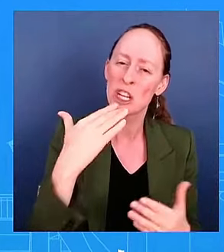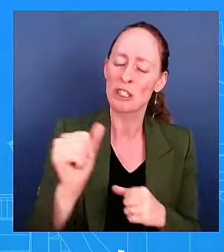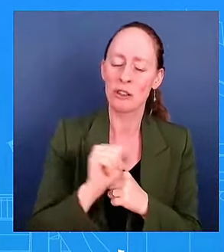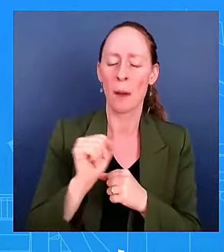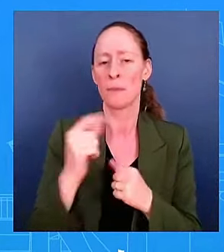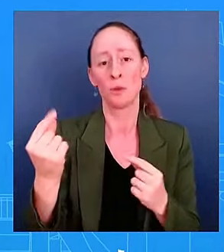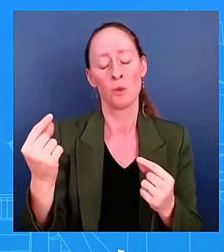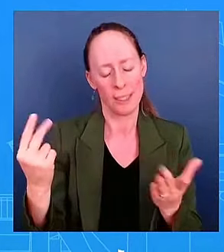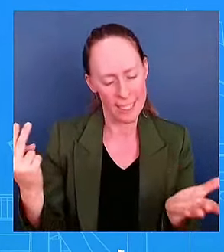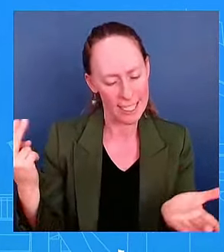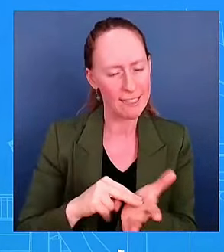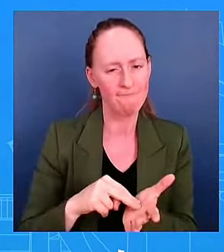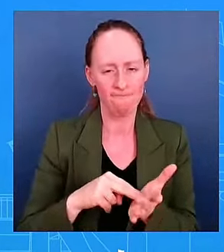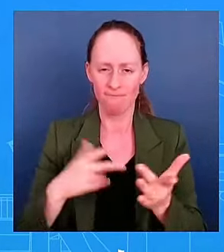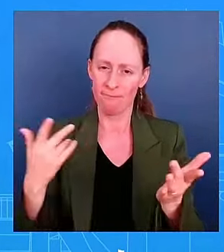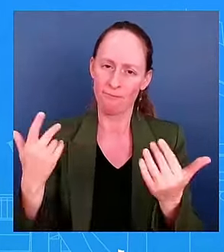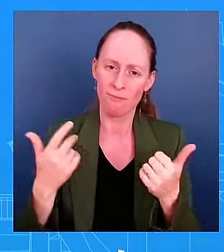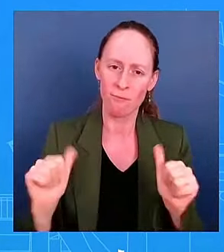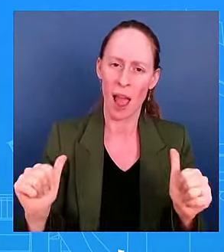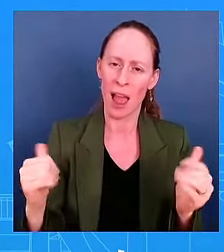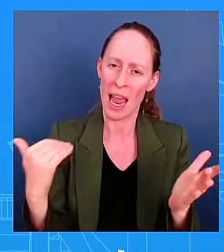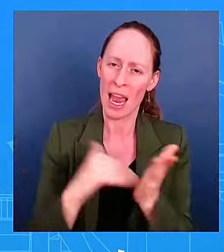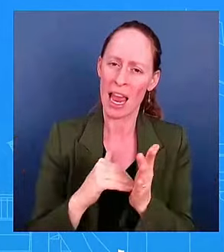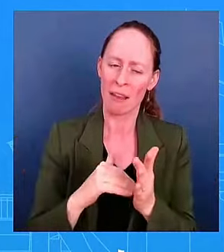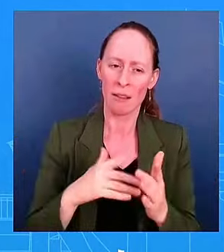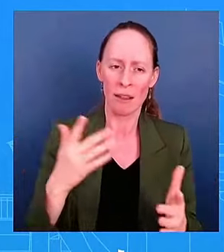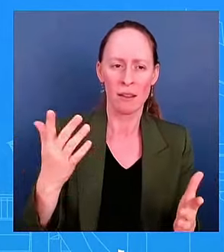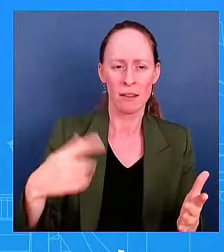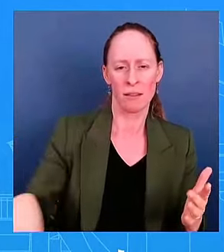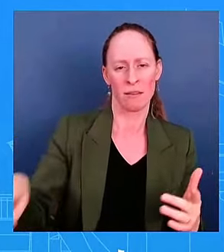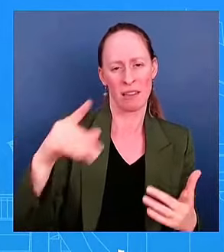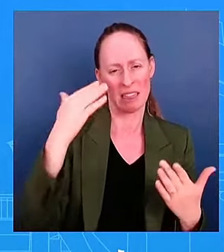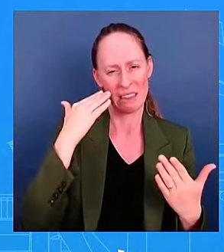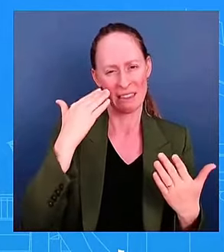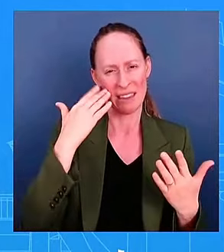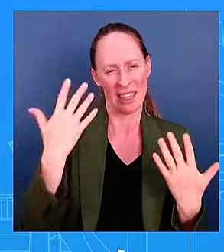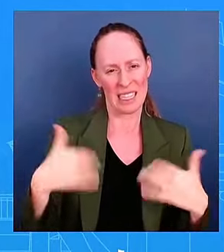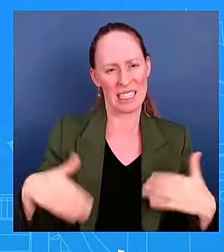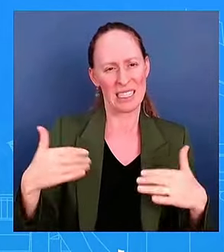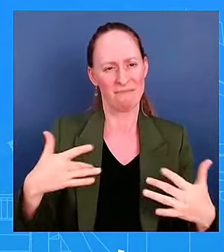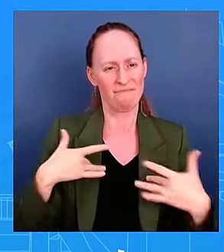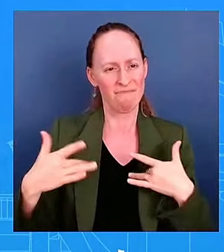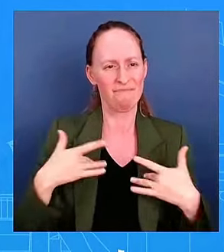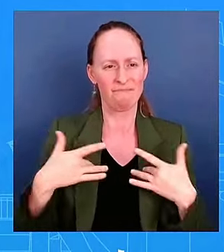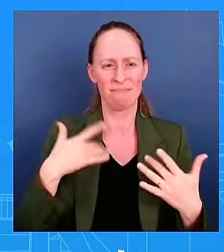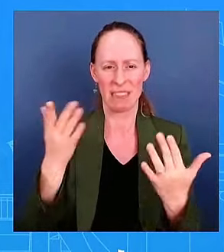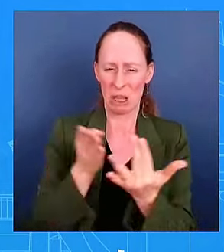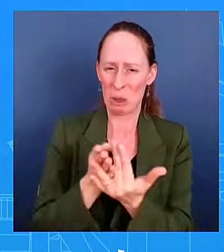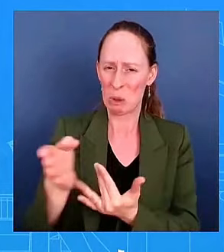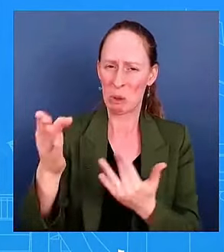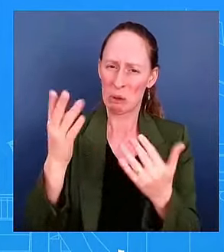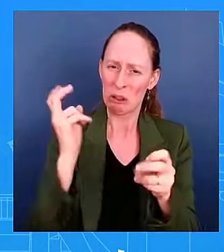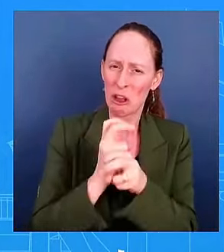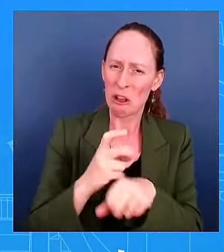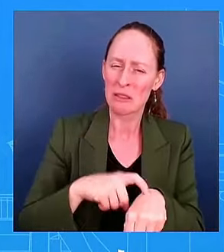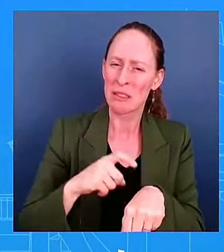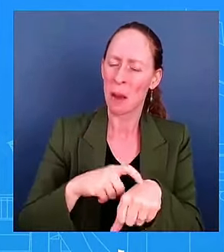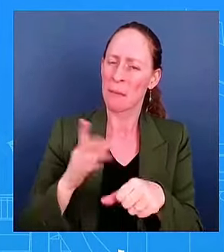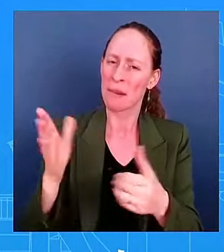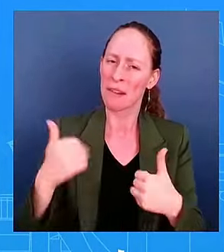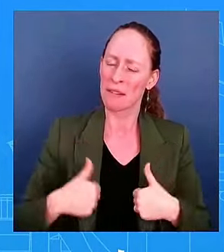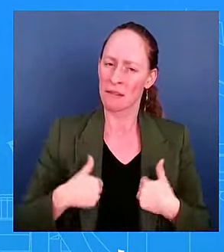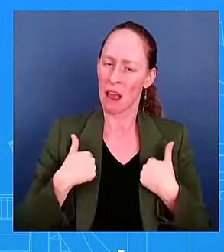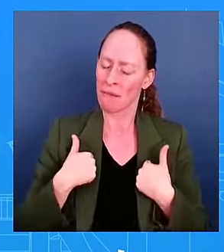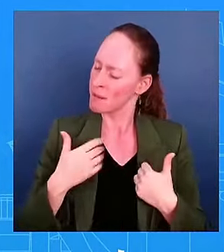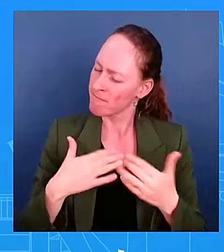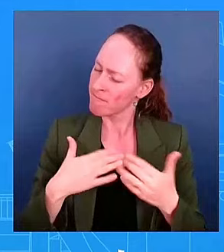and he's taking them on. And when he does that, he gets right back up. And that's how we see that day. That's how we see that night. And what was